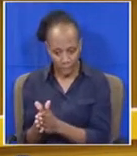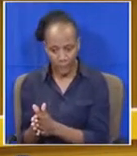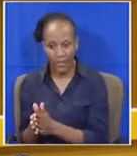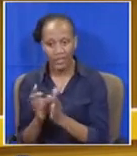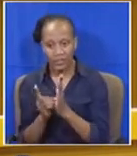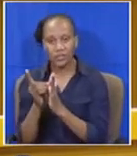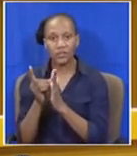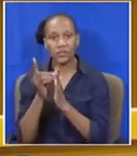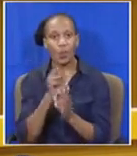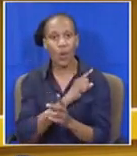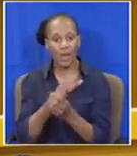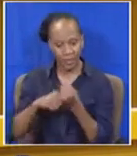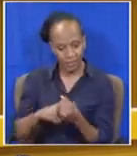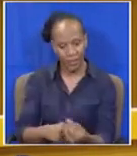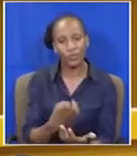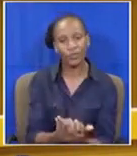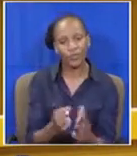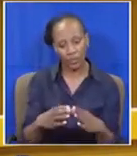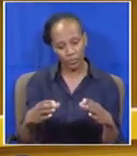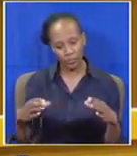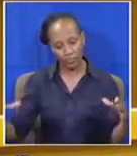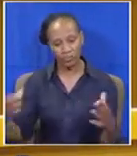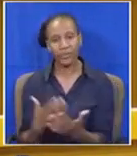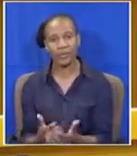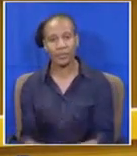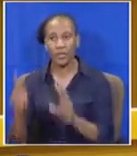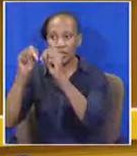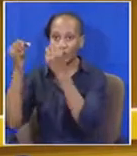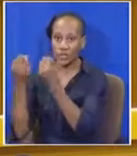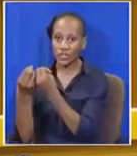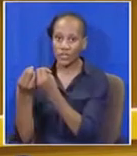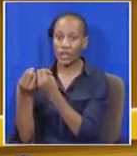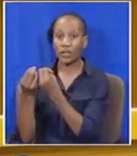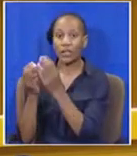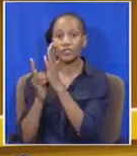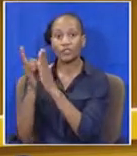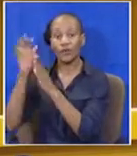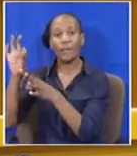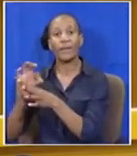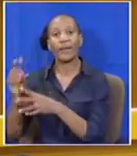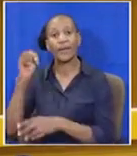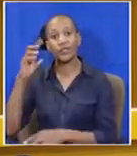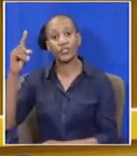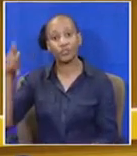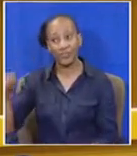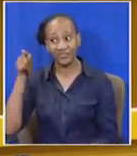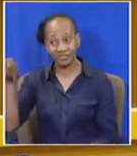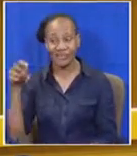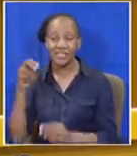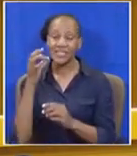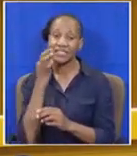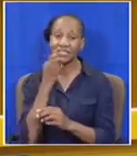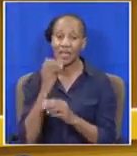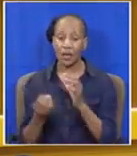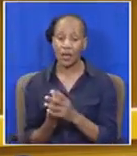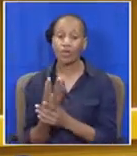sustainable economic growth. National Development Plan. Outcome 4 requires government to find